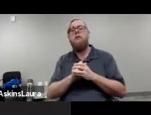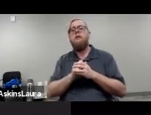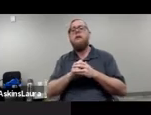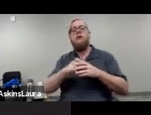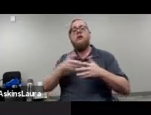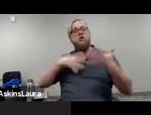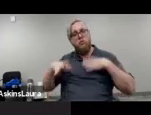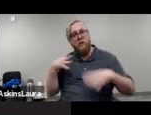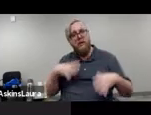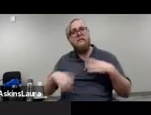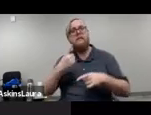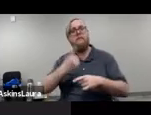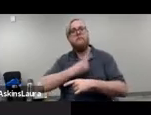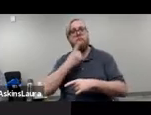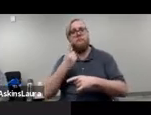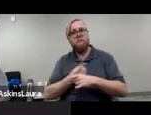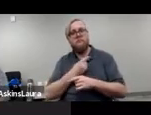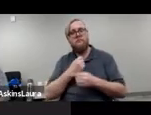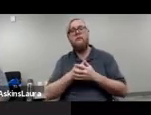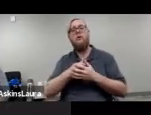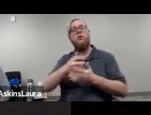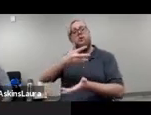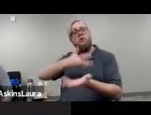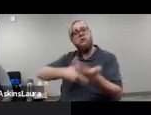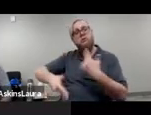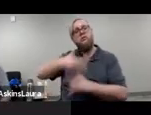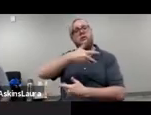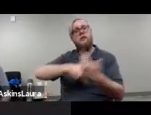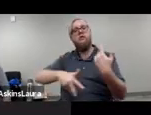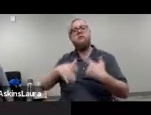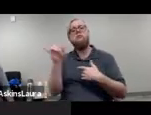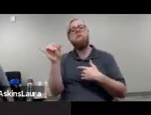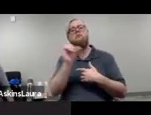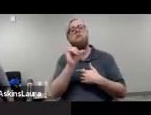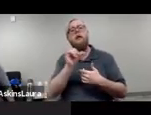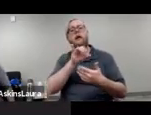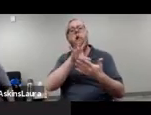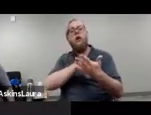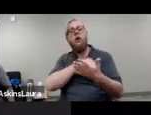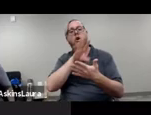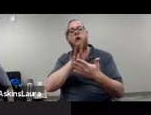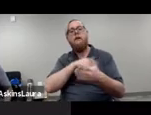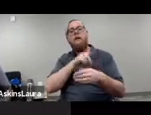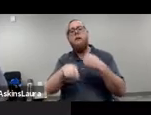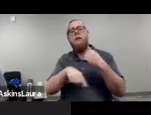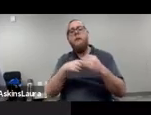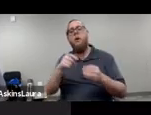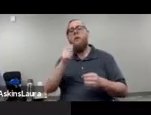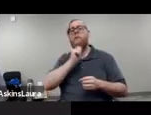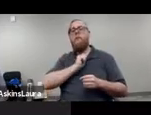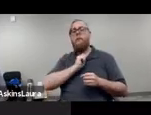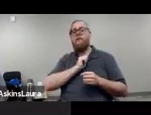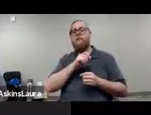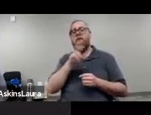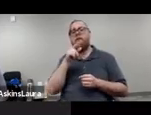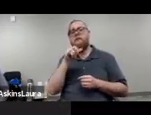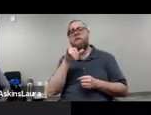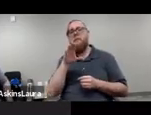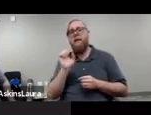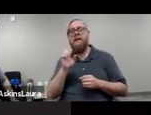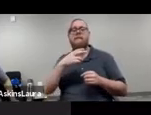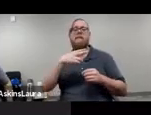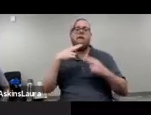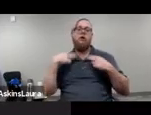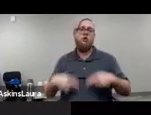dressing appropriately, socialization such as learning about personal space, learning about dating and human